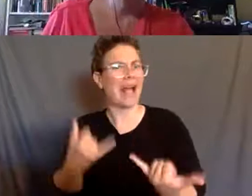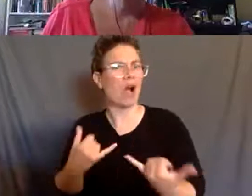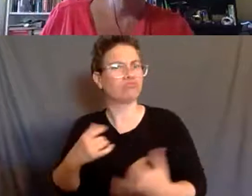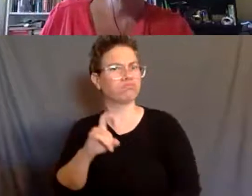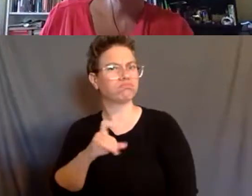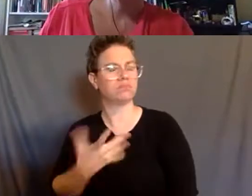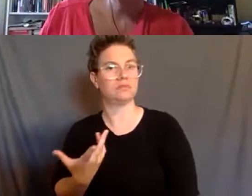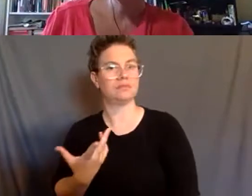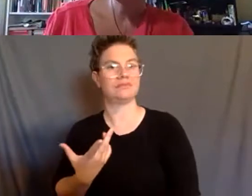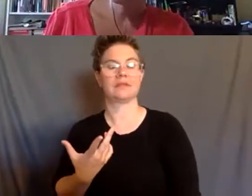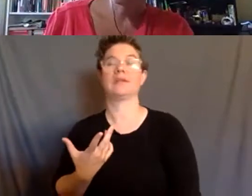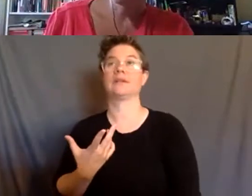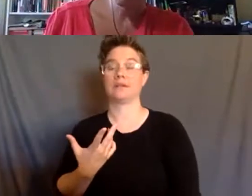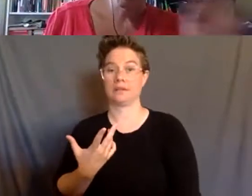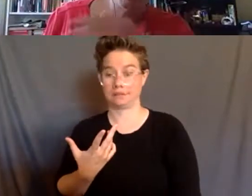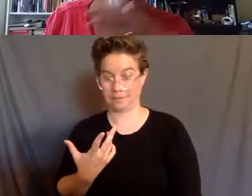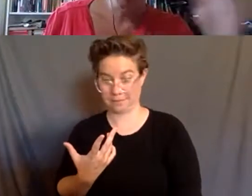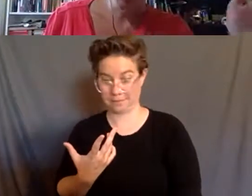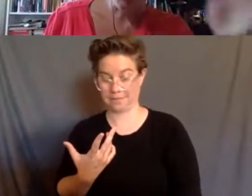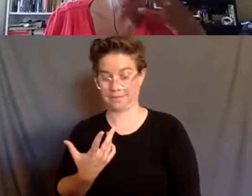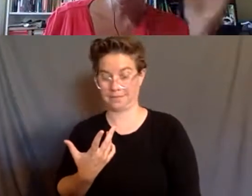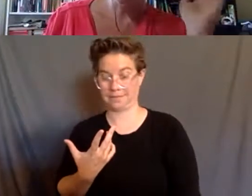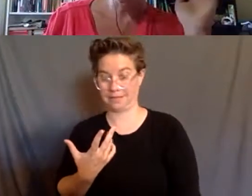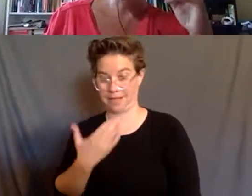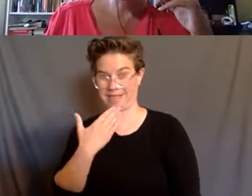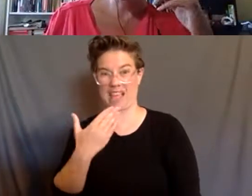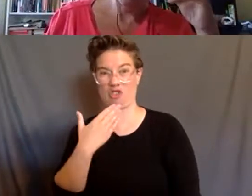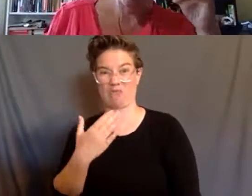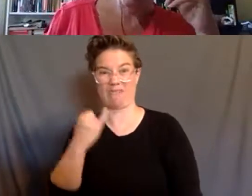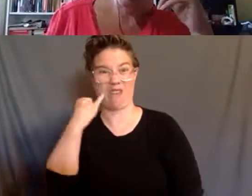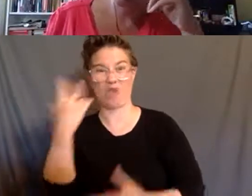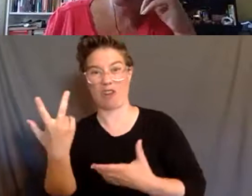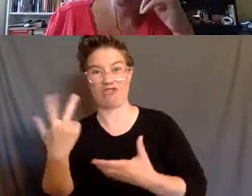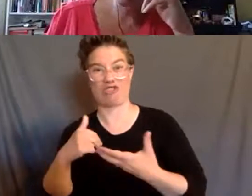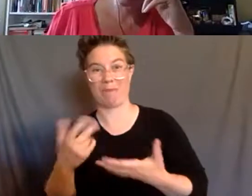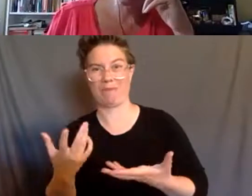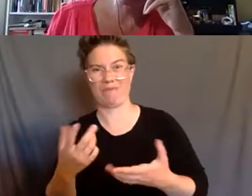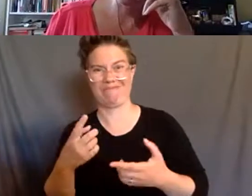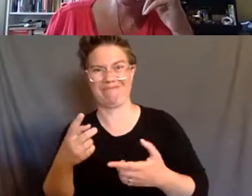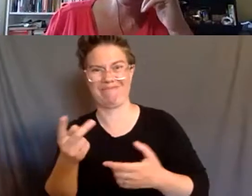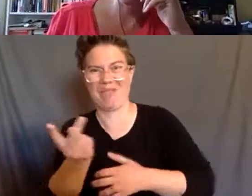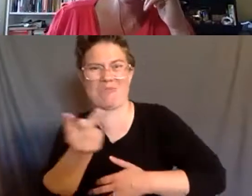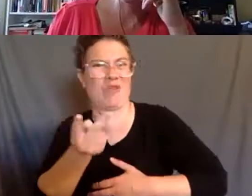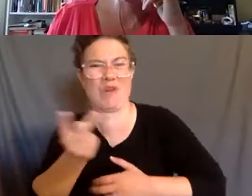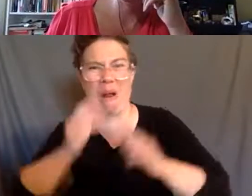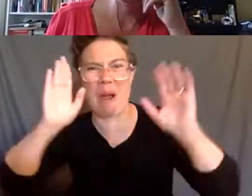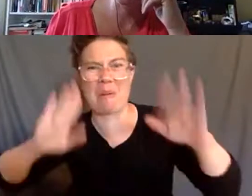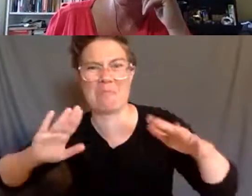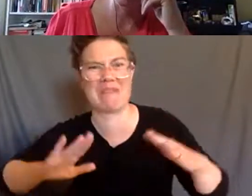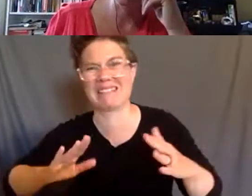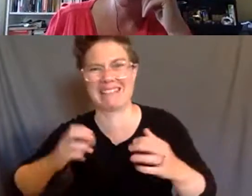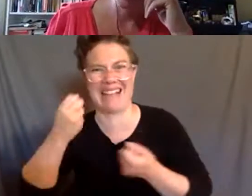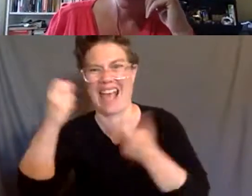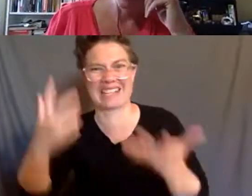Yeah. Yeah, thank you for that. And feel free to jump in as if you're not like amazing activists that are also embedded in these movements or